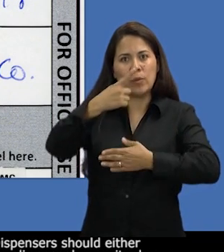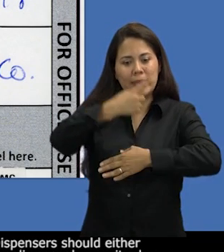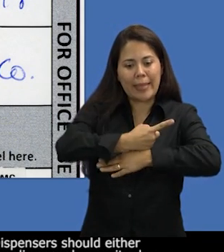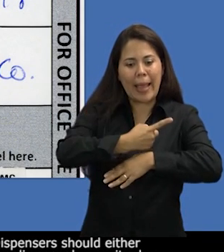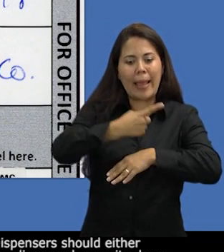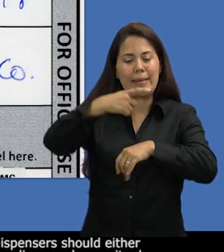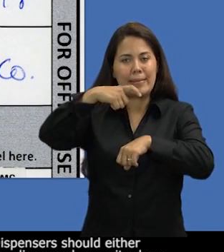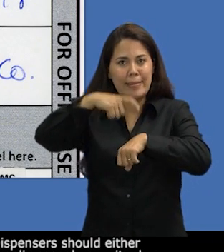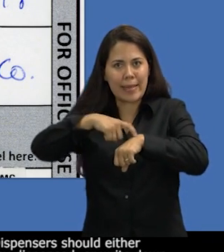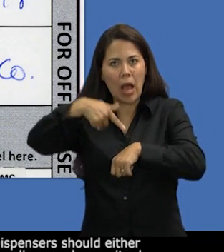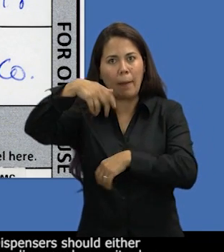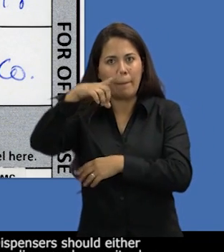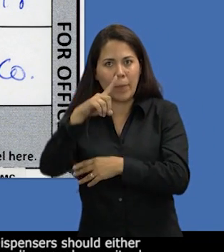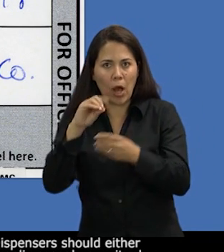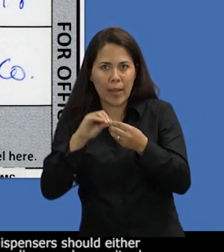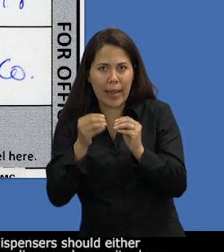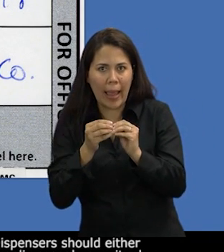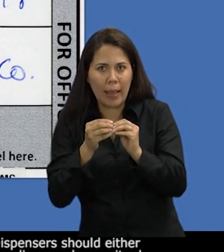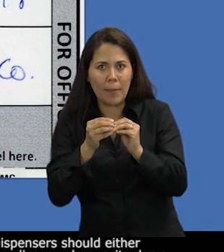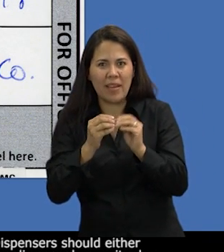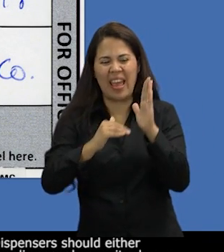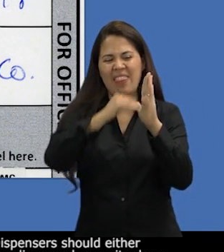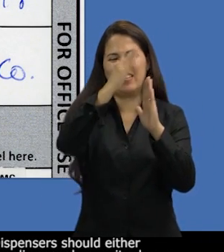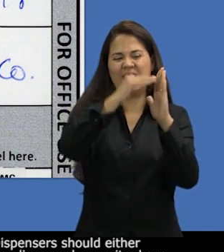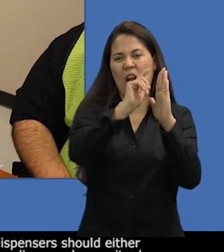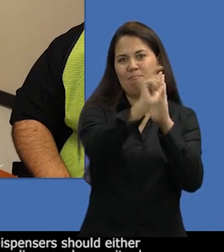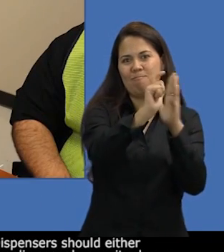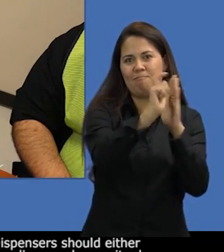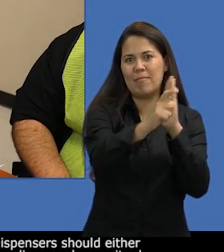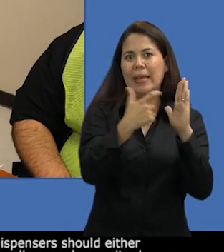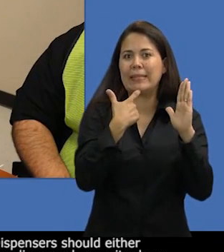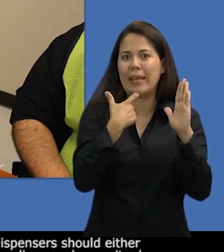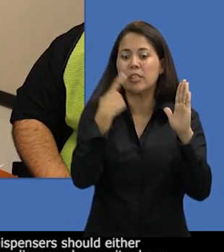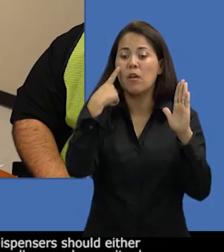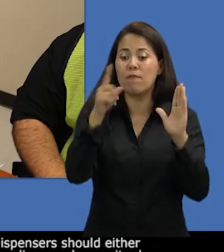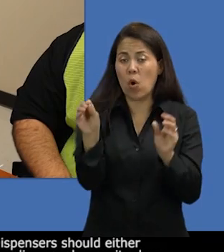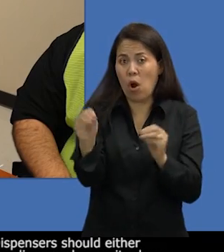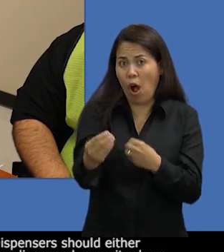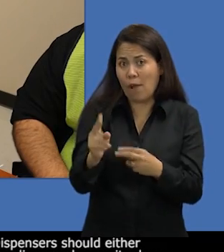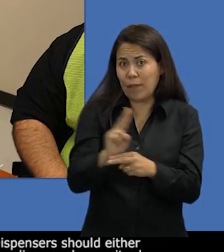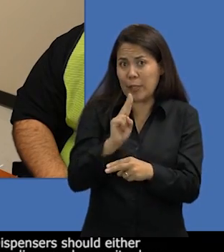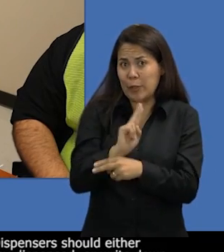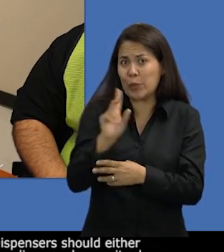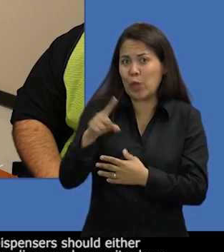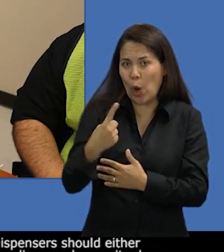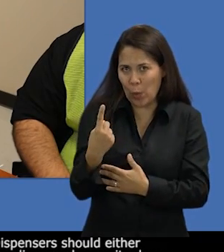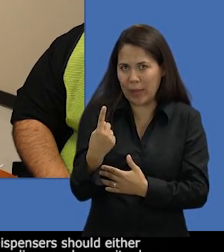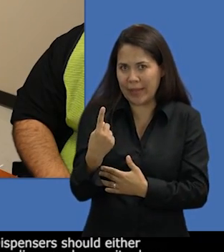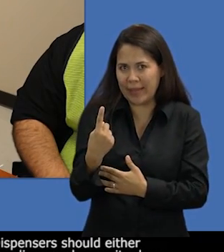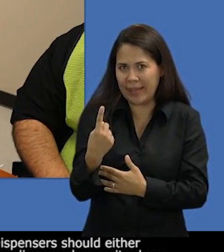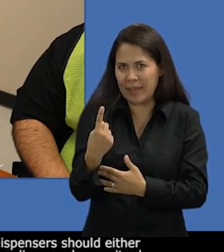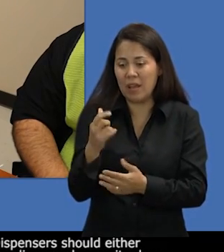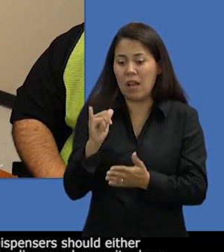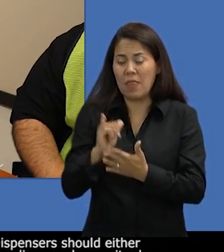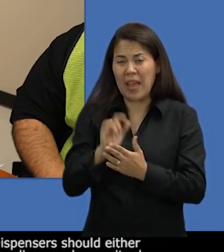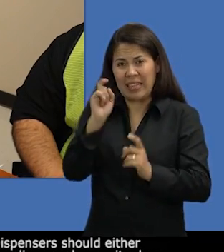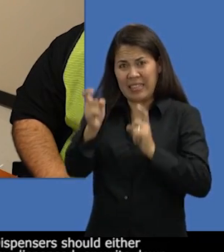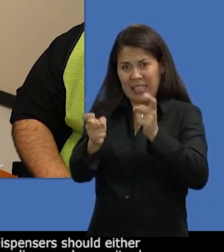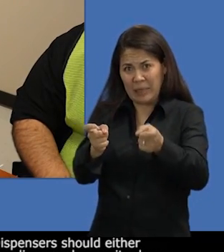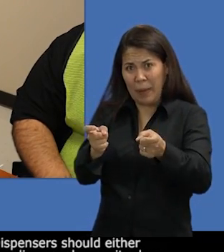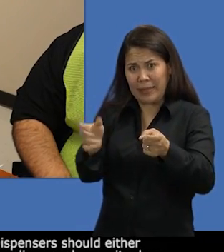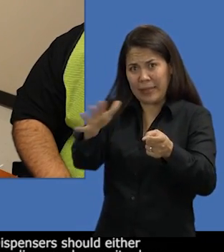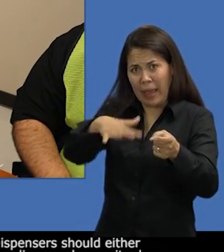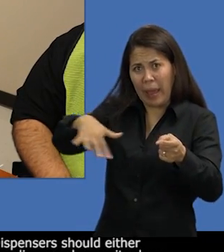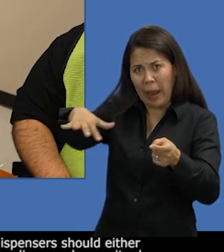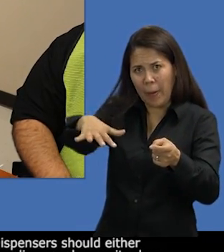for office use only. Dispensers should either place a sticker label showing which medication they